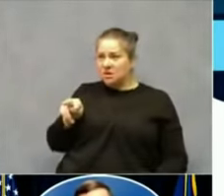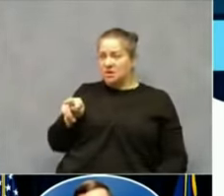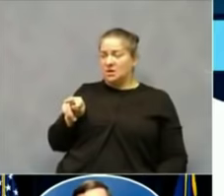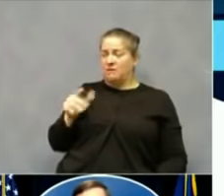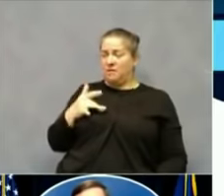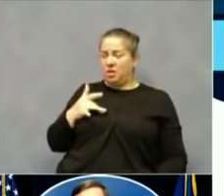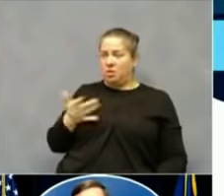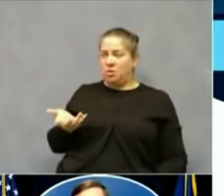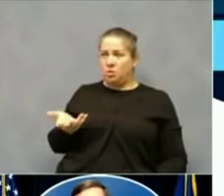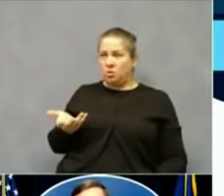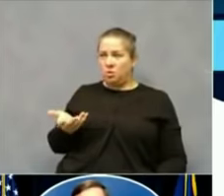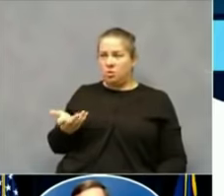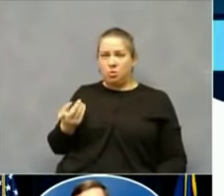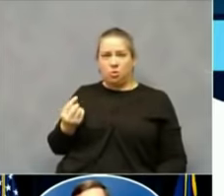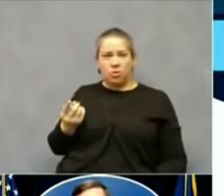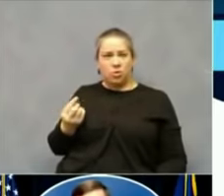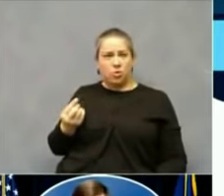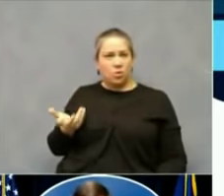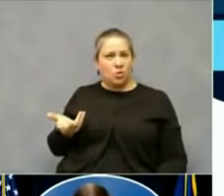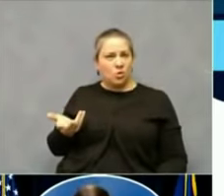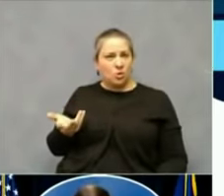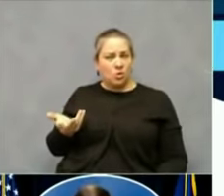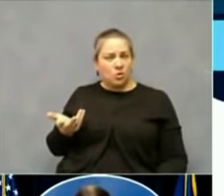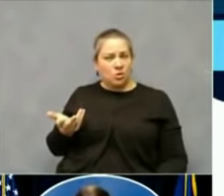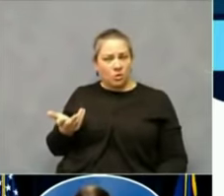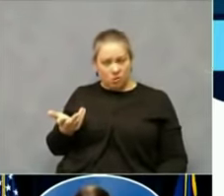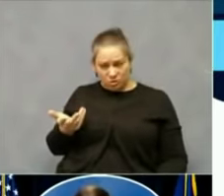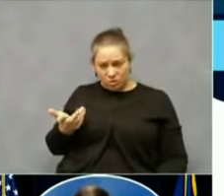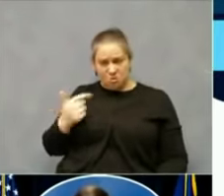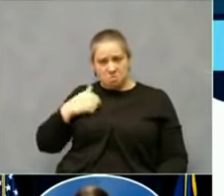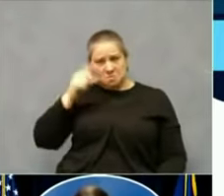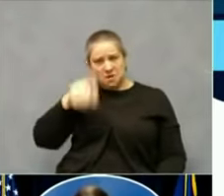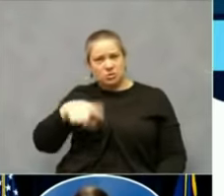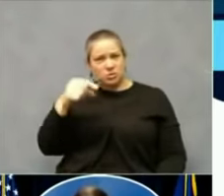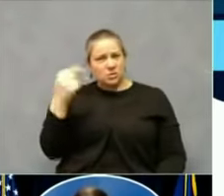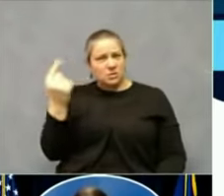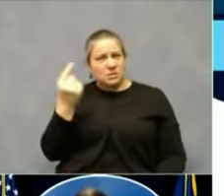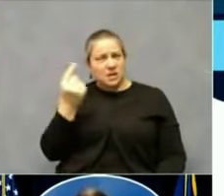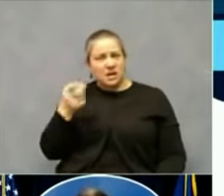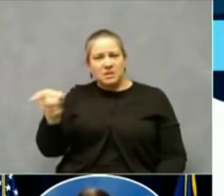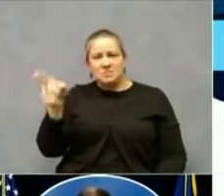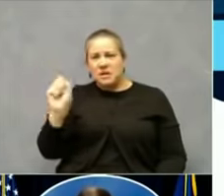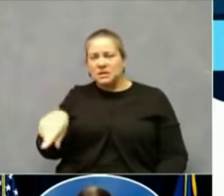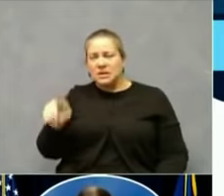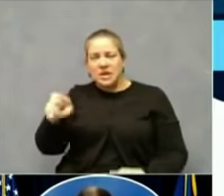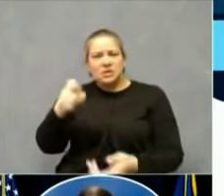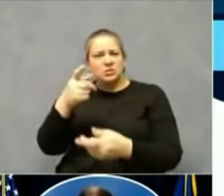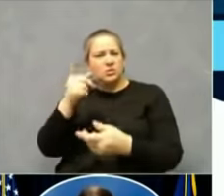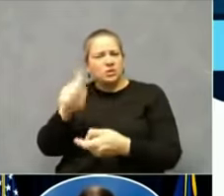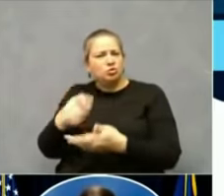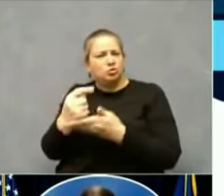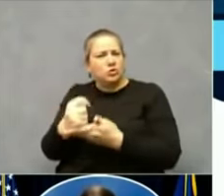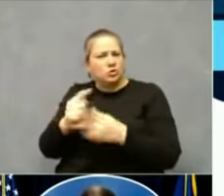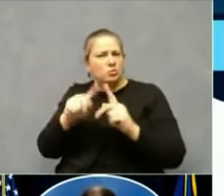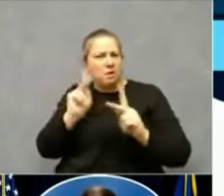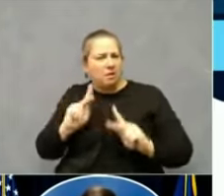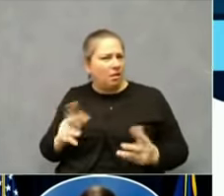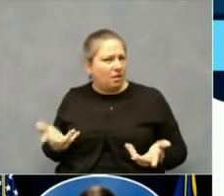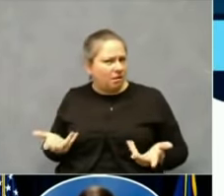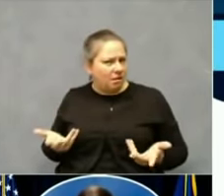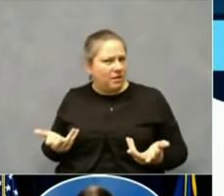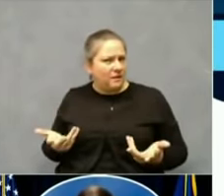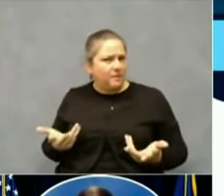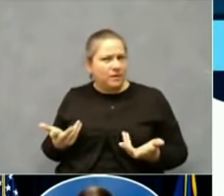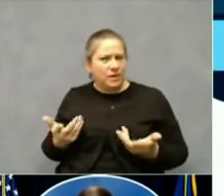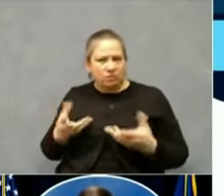would that person be getting better treatment? ABC News? Same thing.